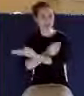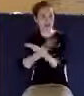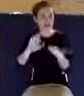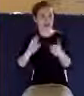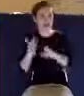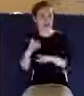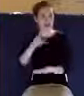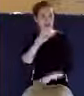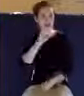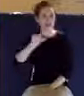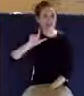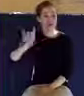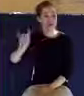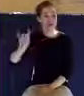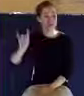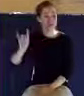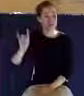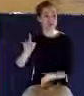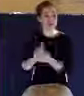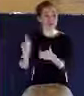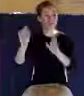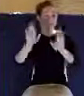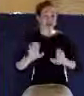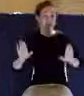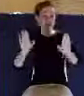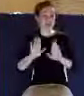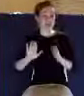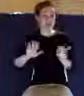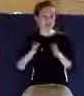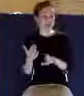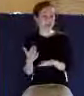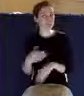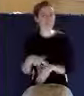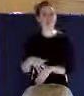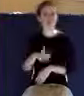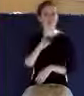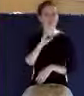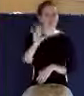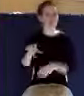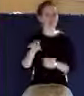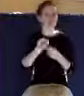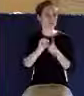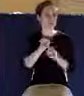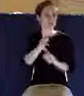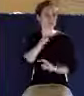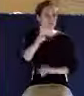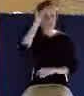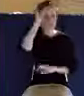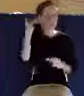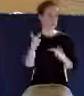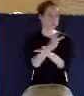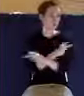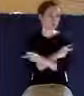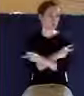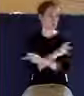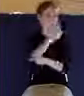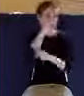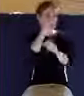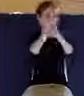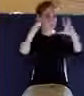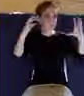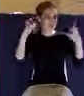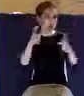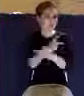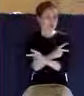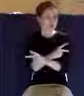And, of course, that was just a parent's worst nightmare, right? And, but, of course, I went out there and